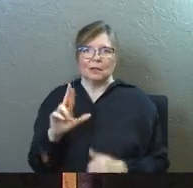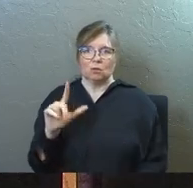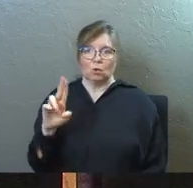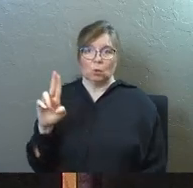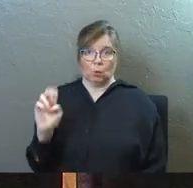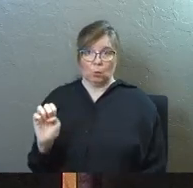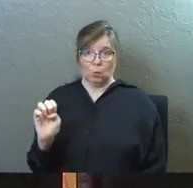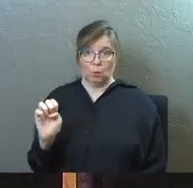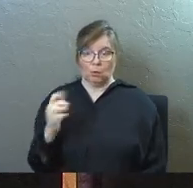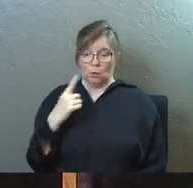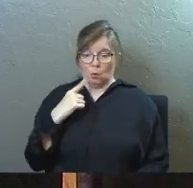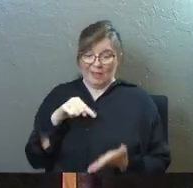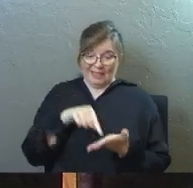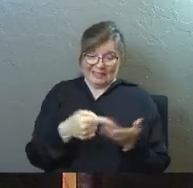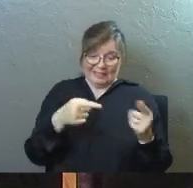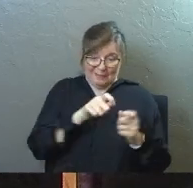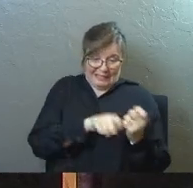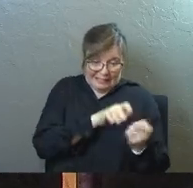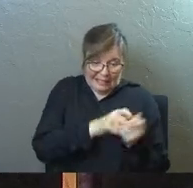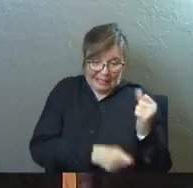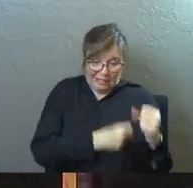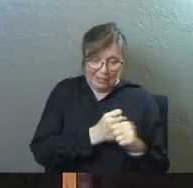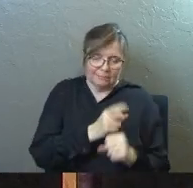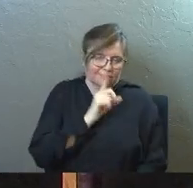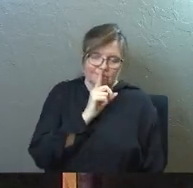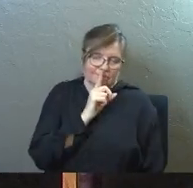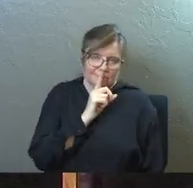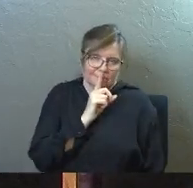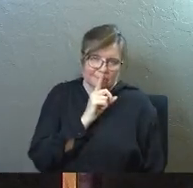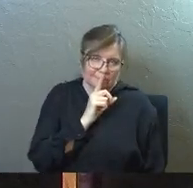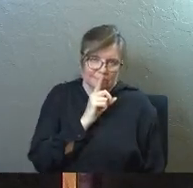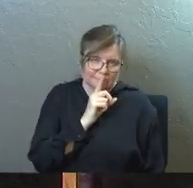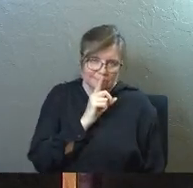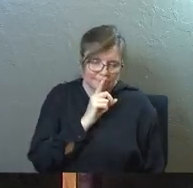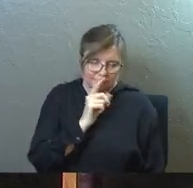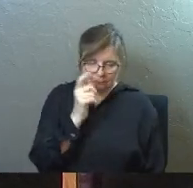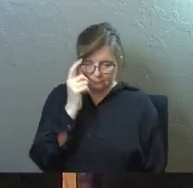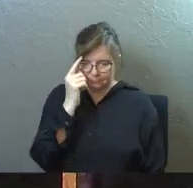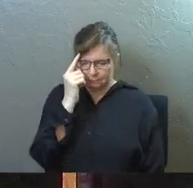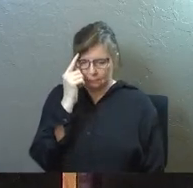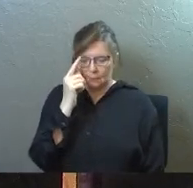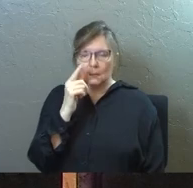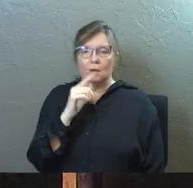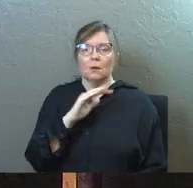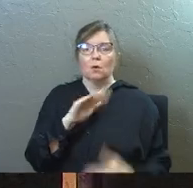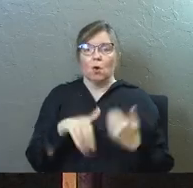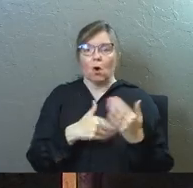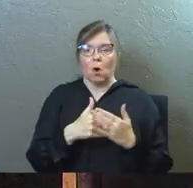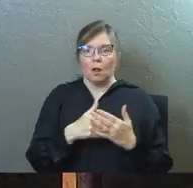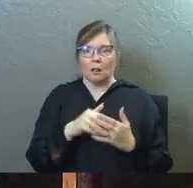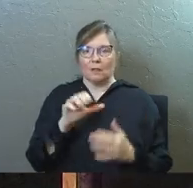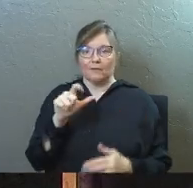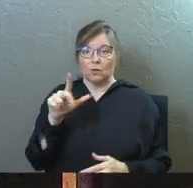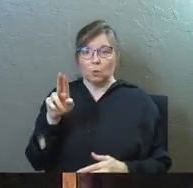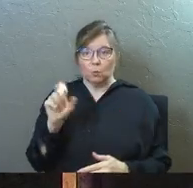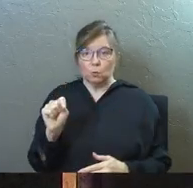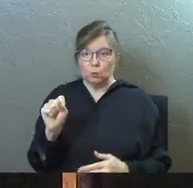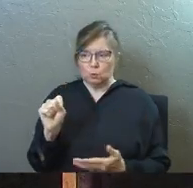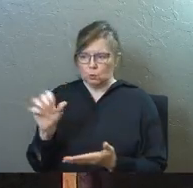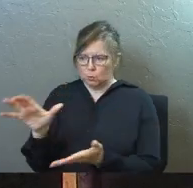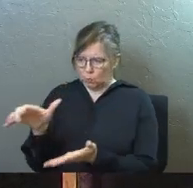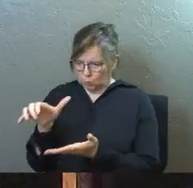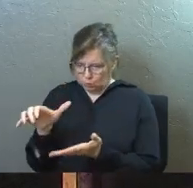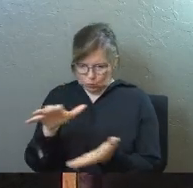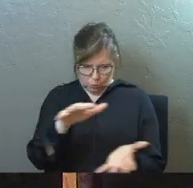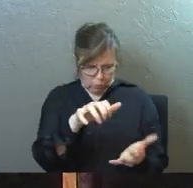wrote the book of Acts is saying, and this happened in this year, he's not doing that for us, but we're putting all the clues together, and we think as